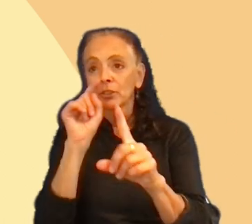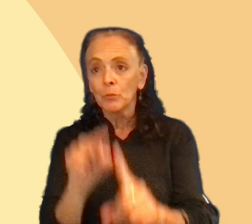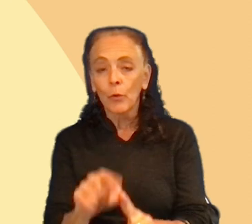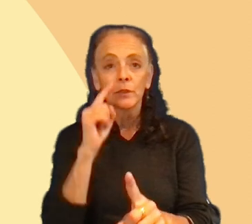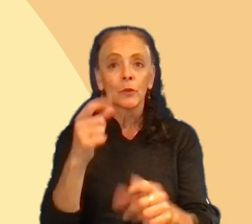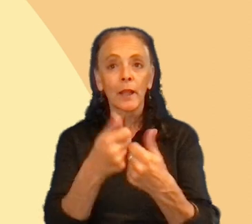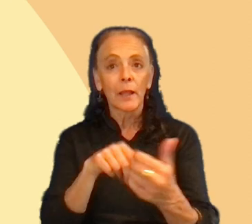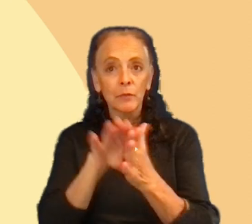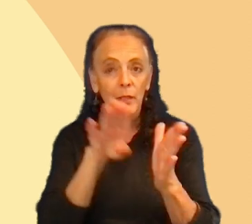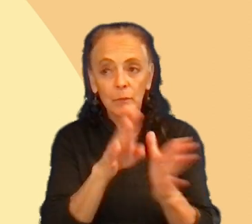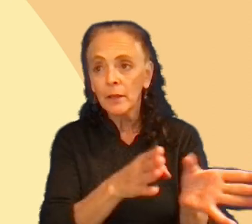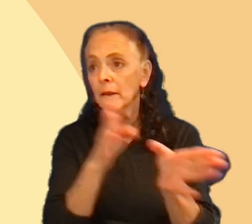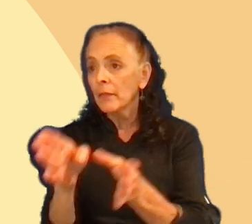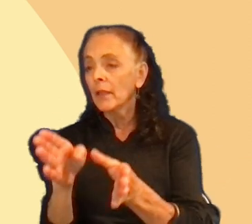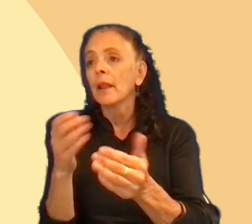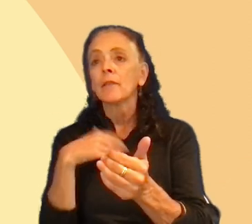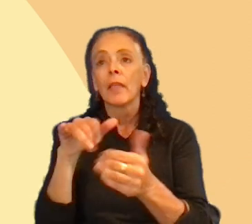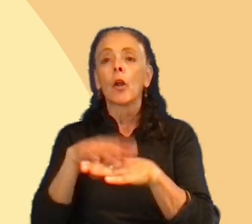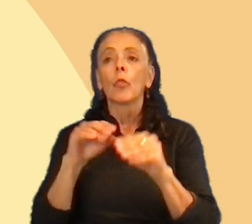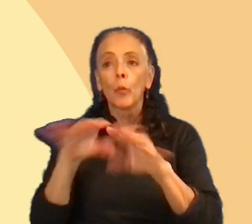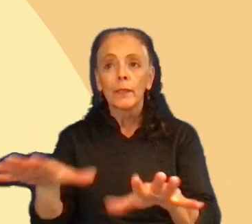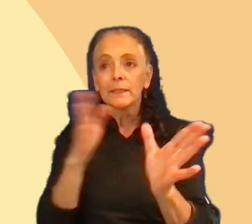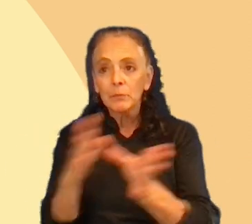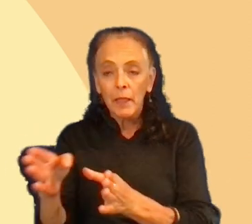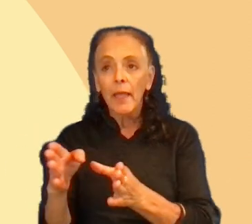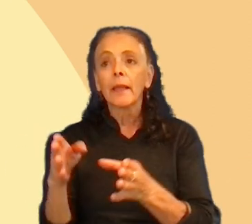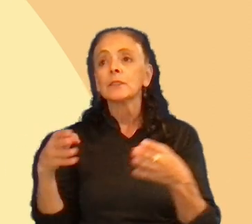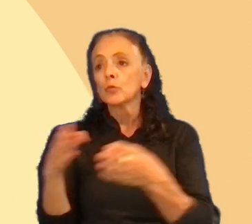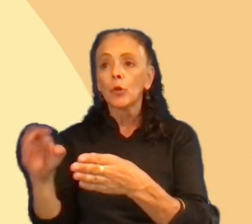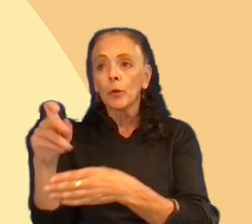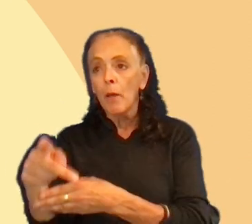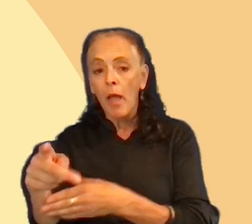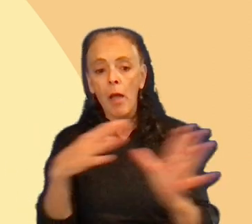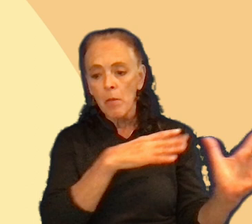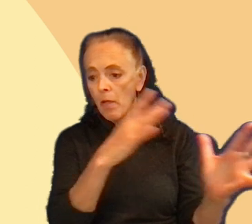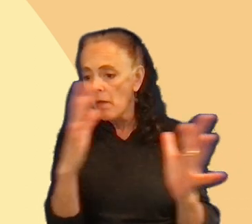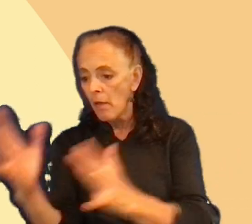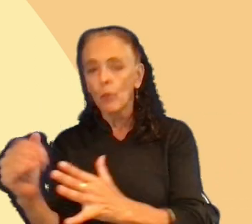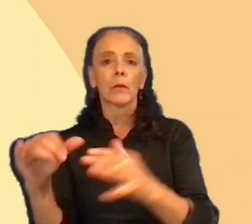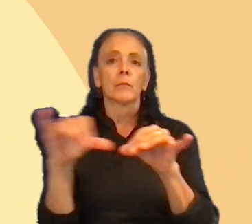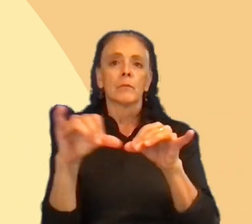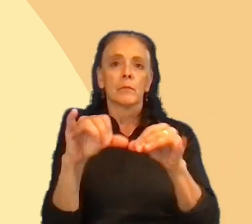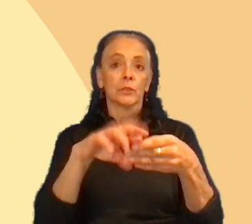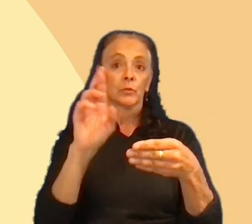having these on the release plans and the roadmap, uh, we can measure results and then,